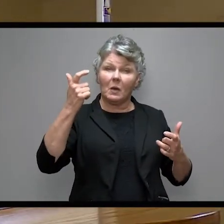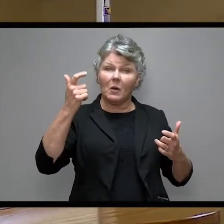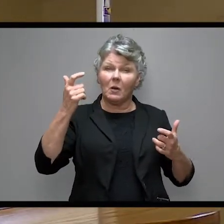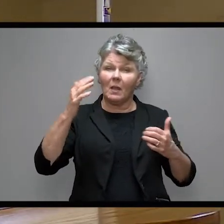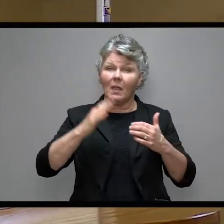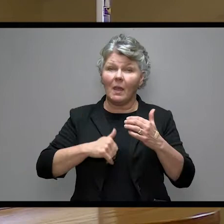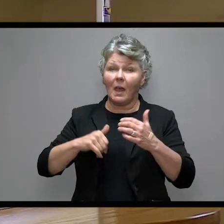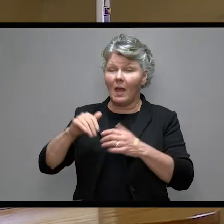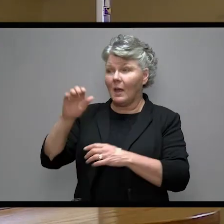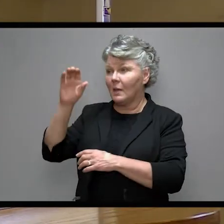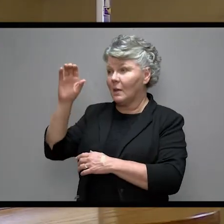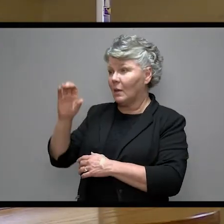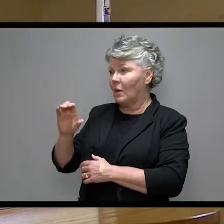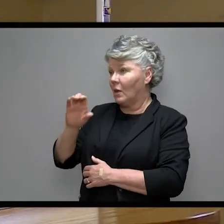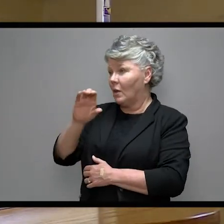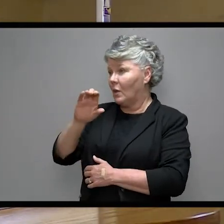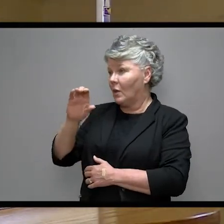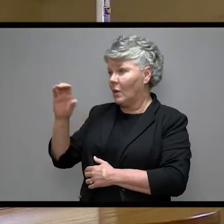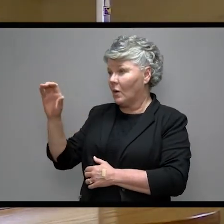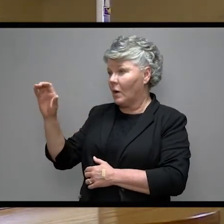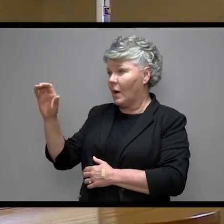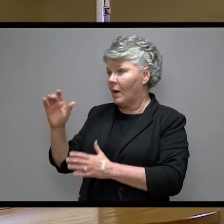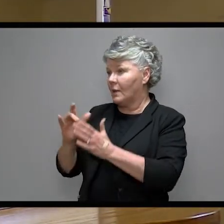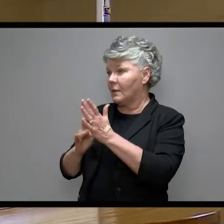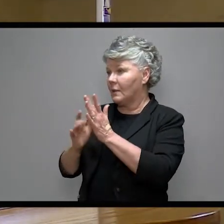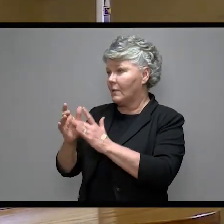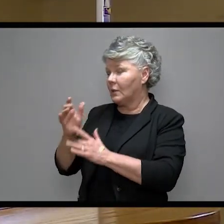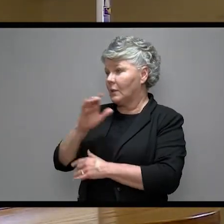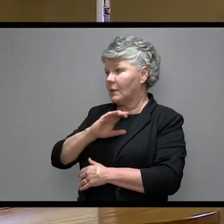cross of Jesus the Christ.